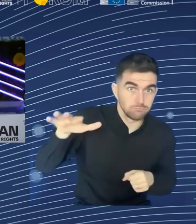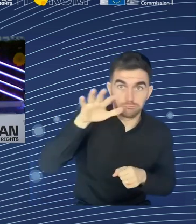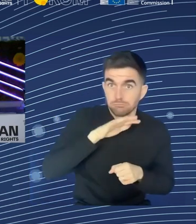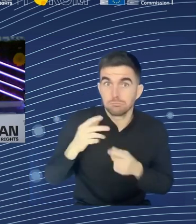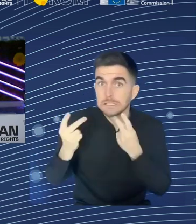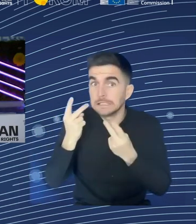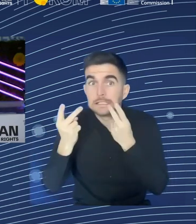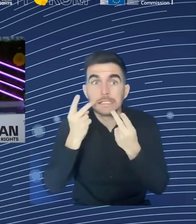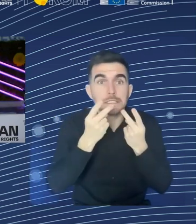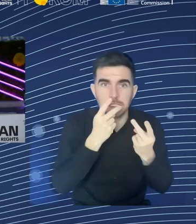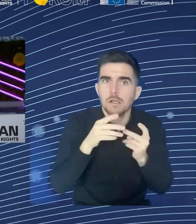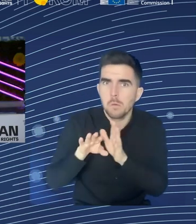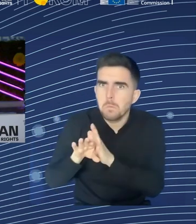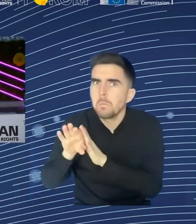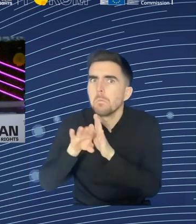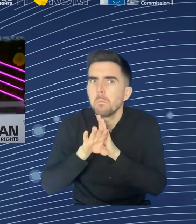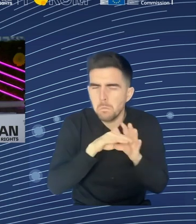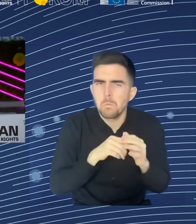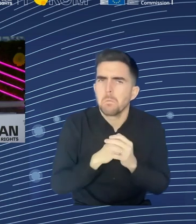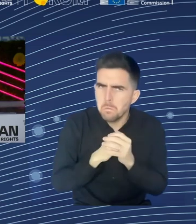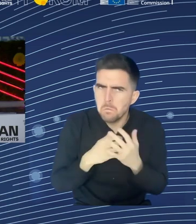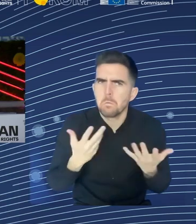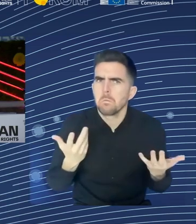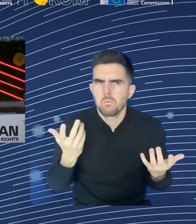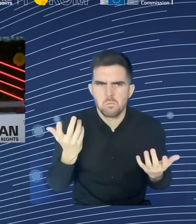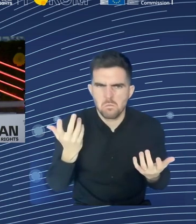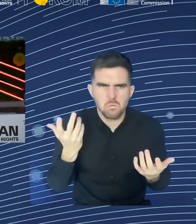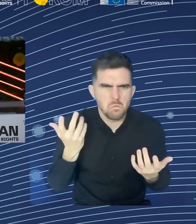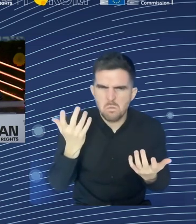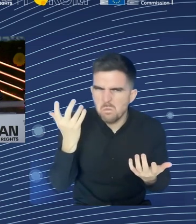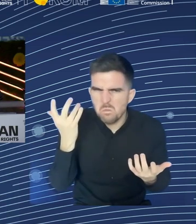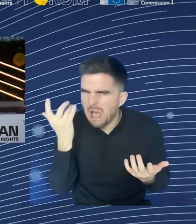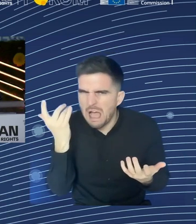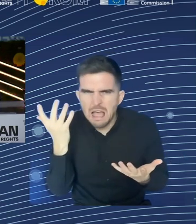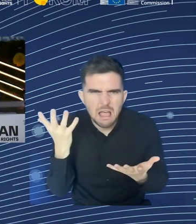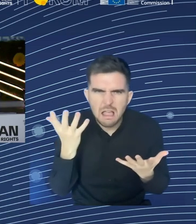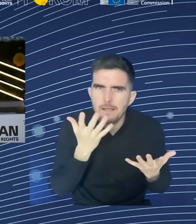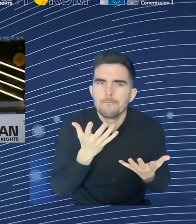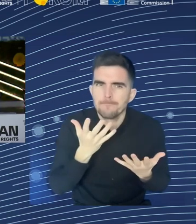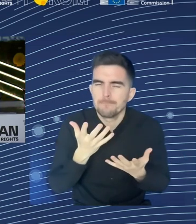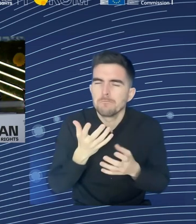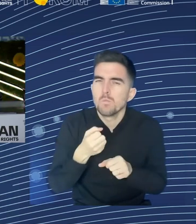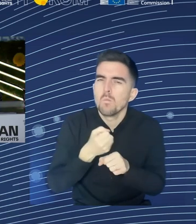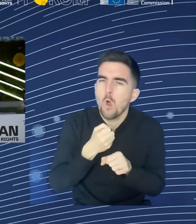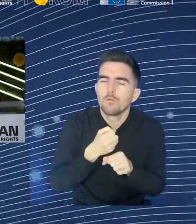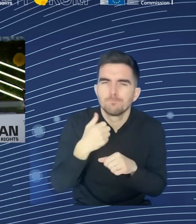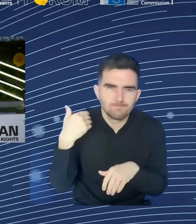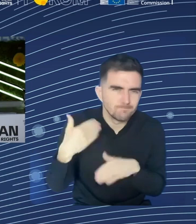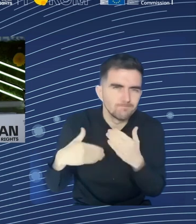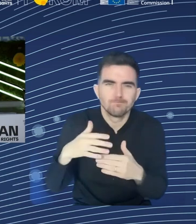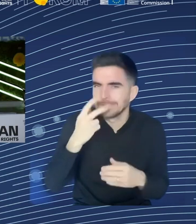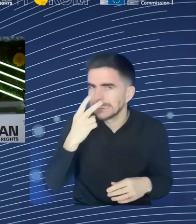coming already for the first time to the issue of labor shortages, I mentioned already they've been rising for